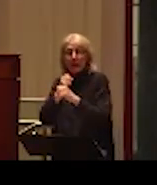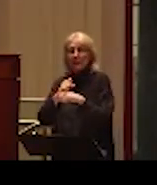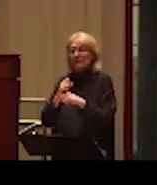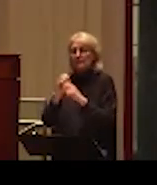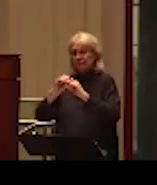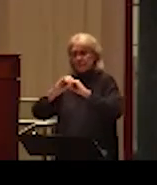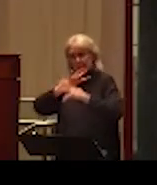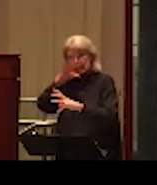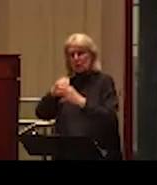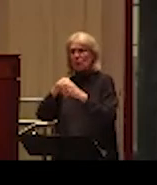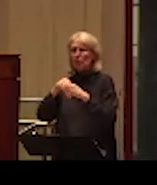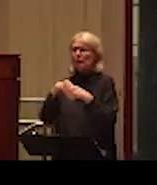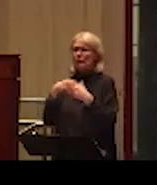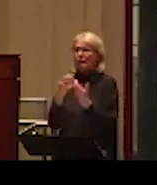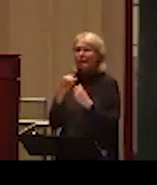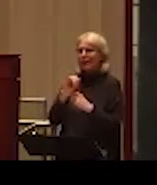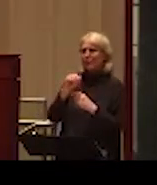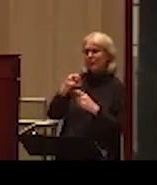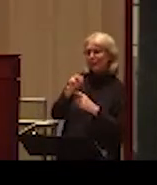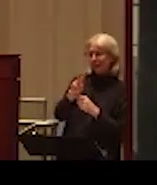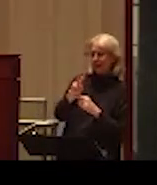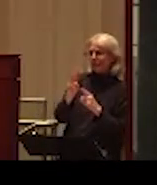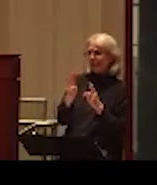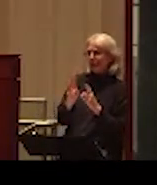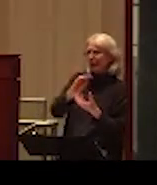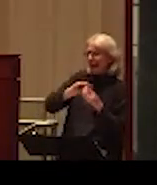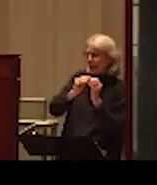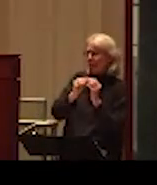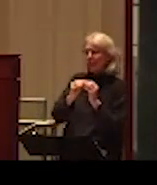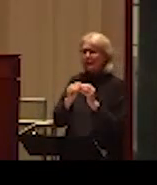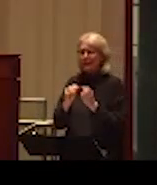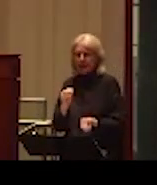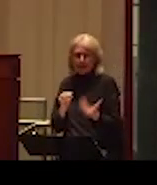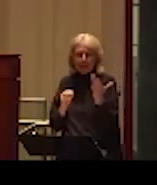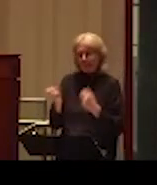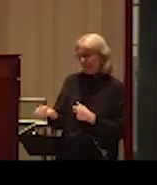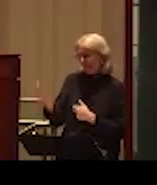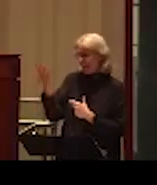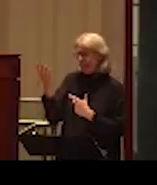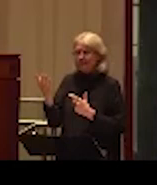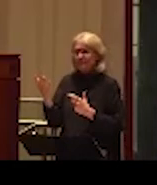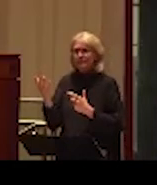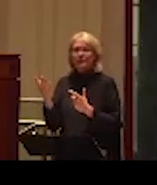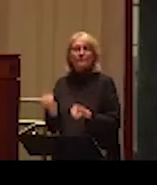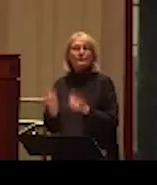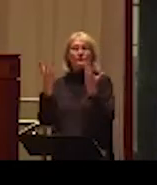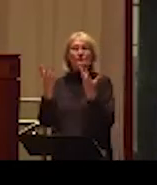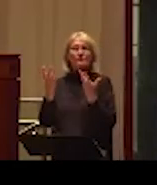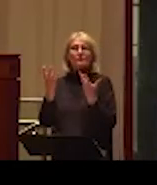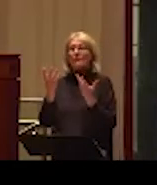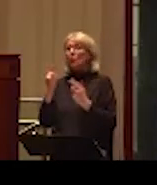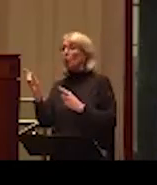comprehensive way. We see how much it is actually, is distributed in the population.